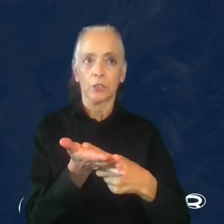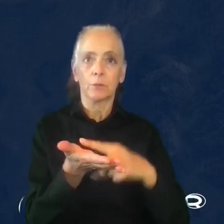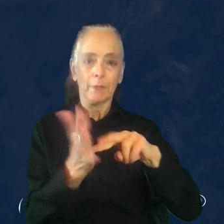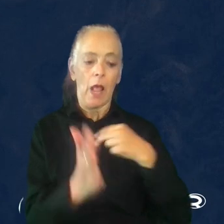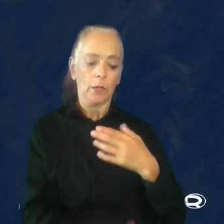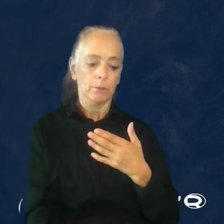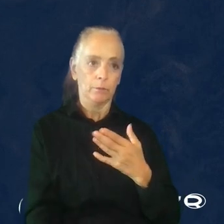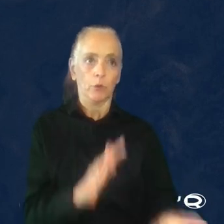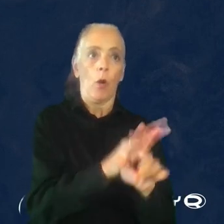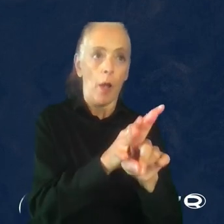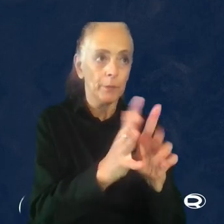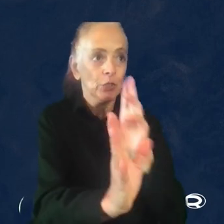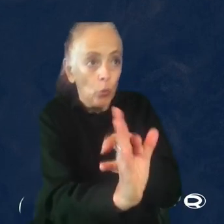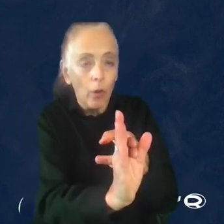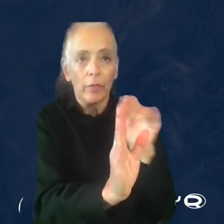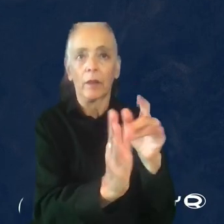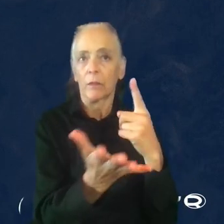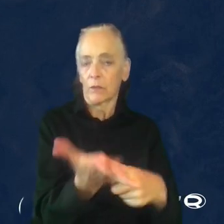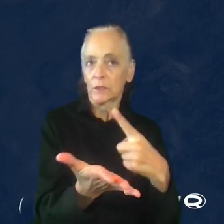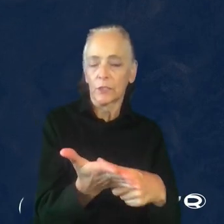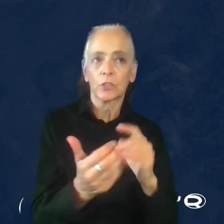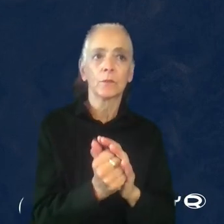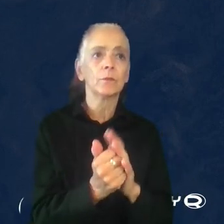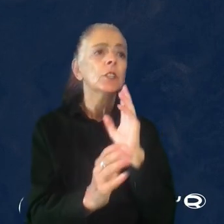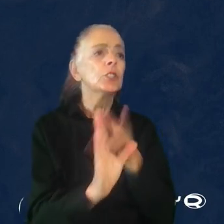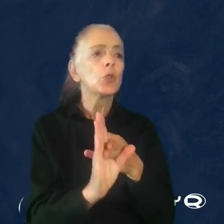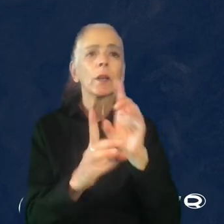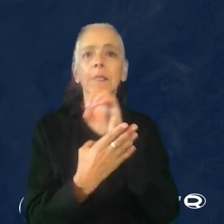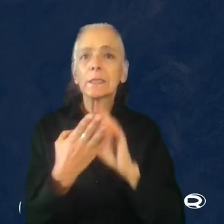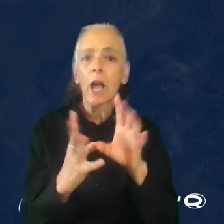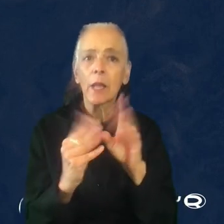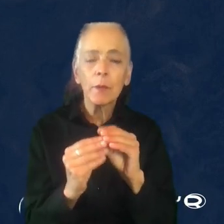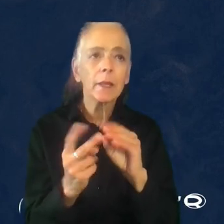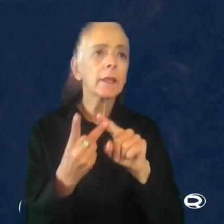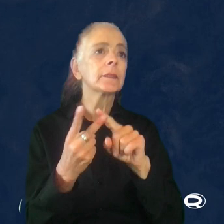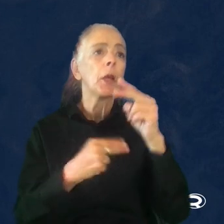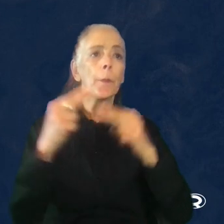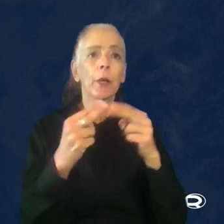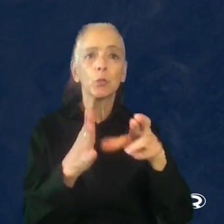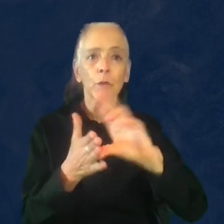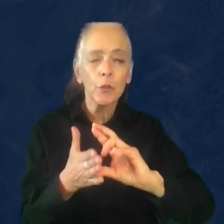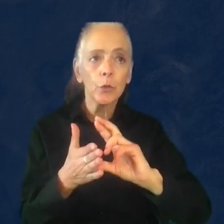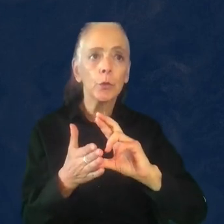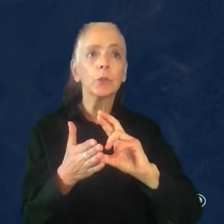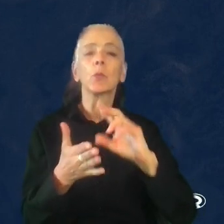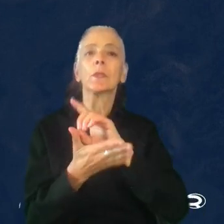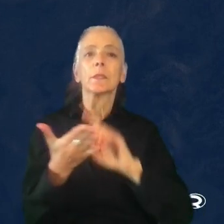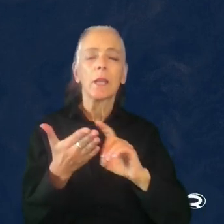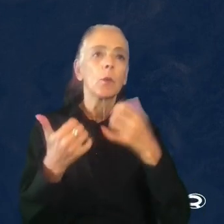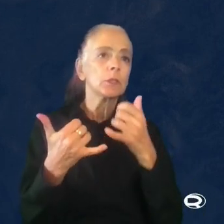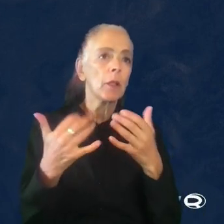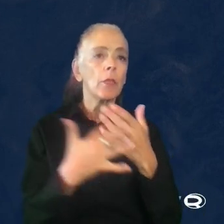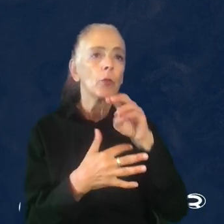present, joining the conversation. Sitting in on design meetings, on build reviews where designers play through missions and talk through the